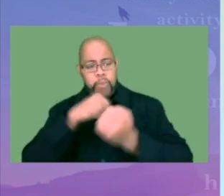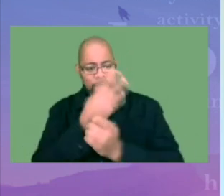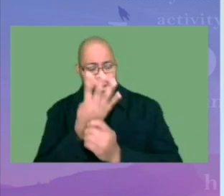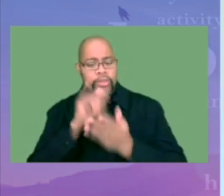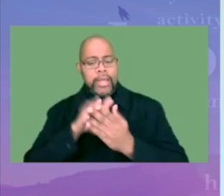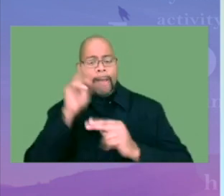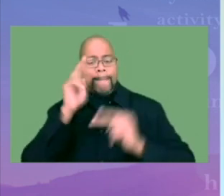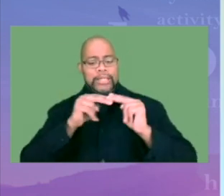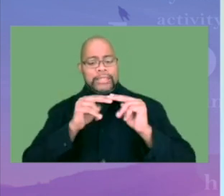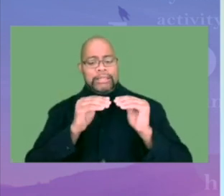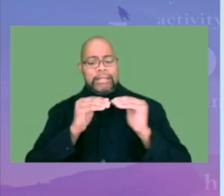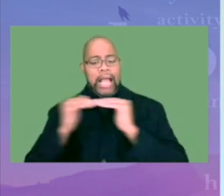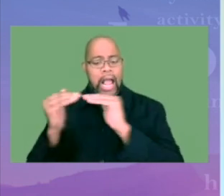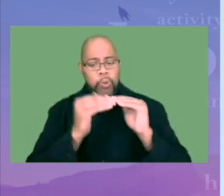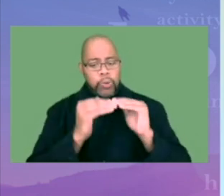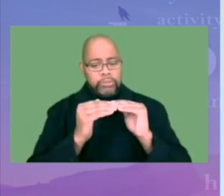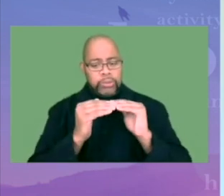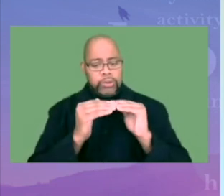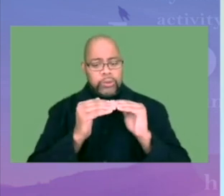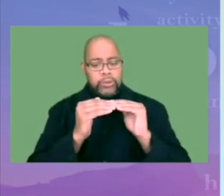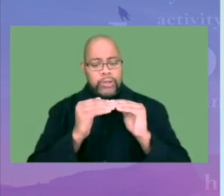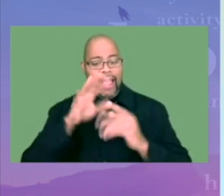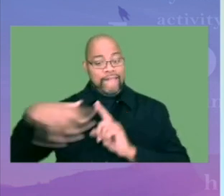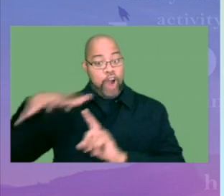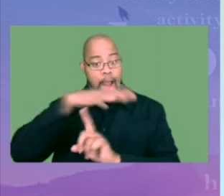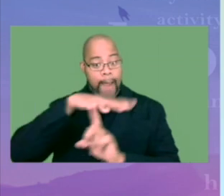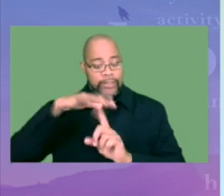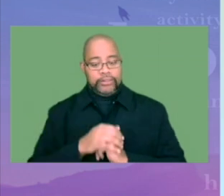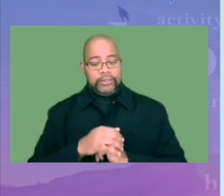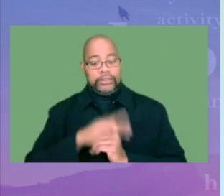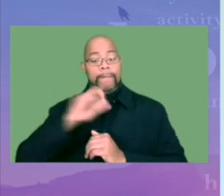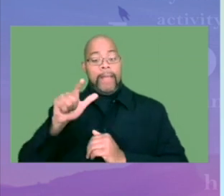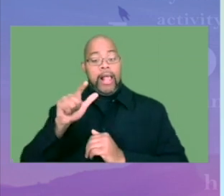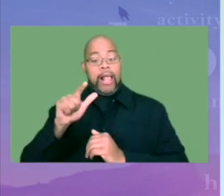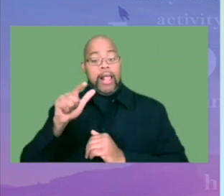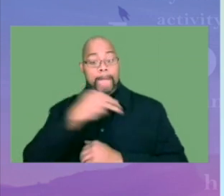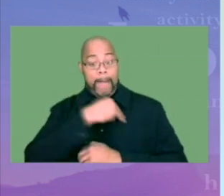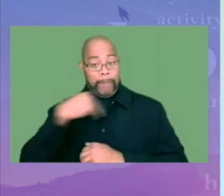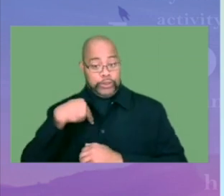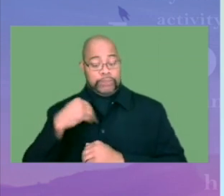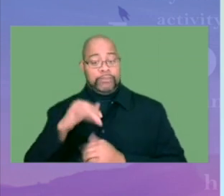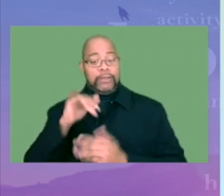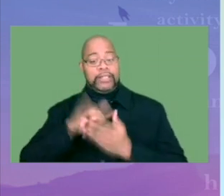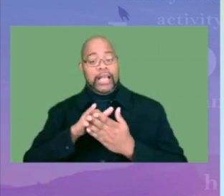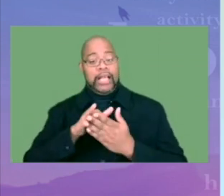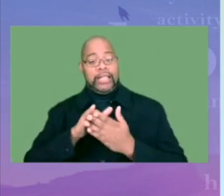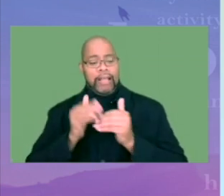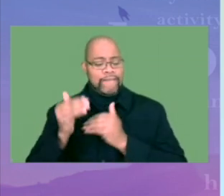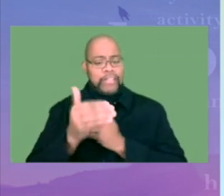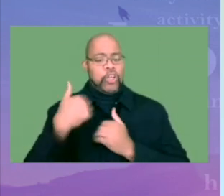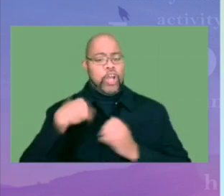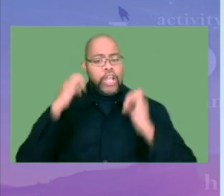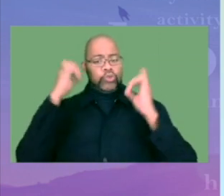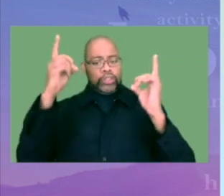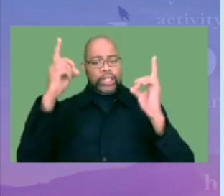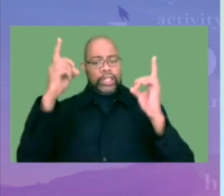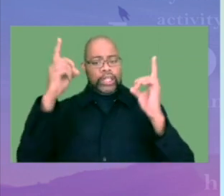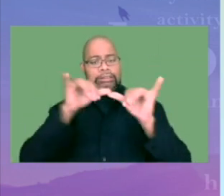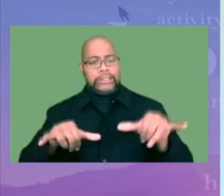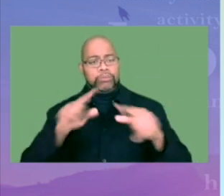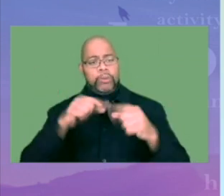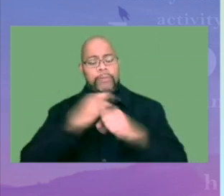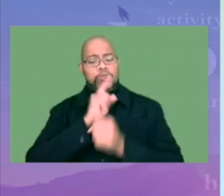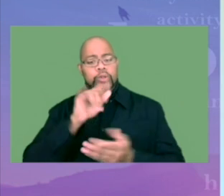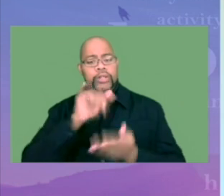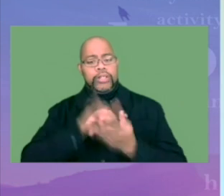is the Building Equitable Learning Environments, Bell, network. Collectively, the Bell membership is advancing